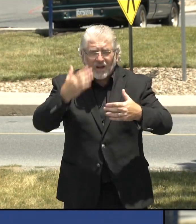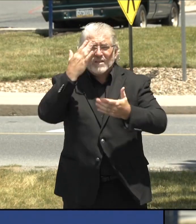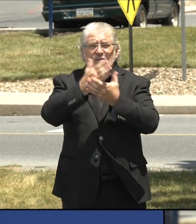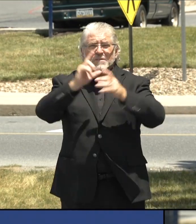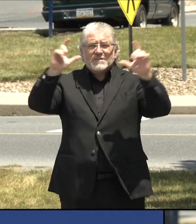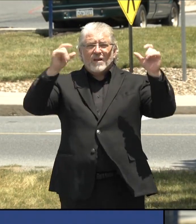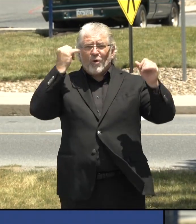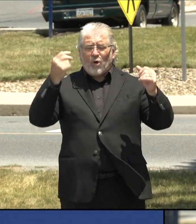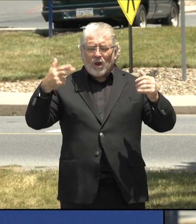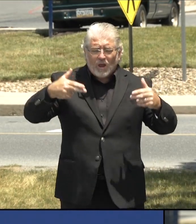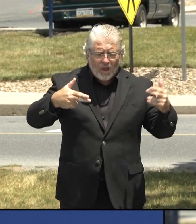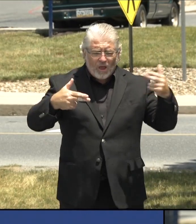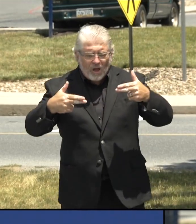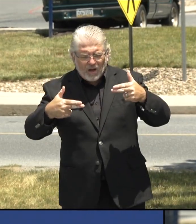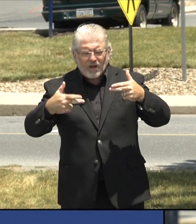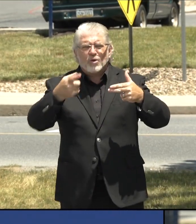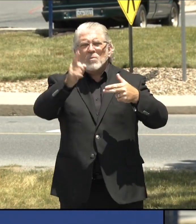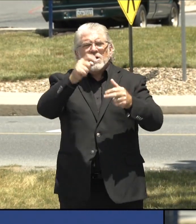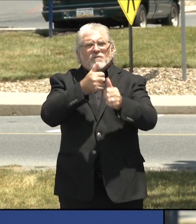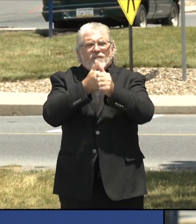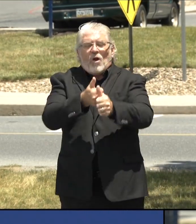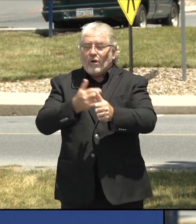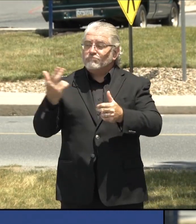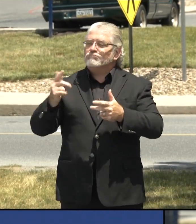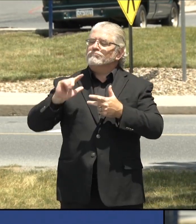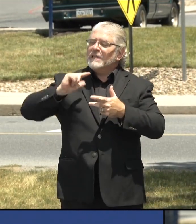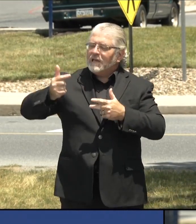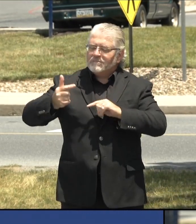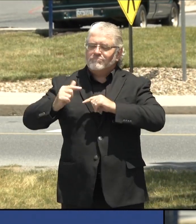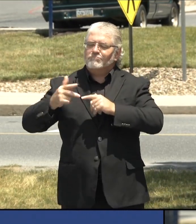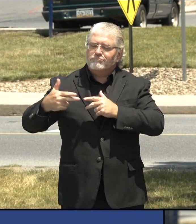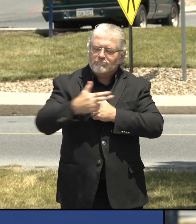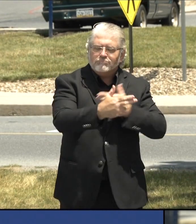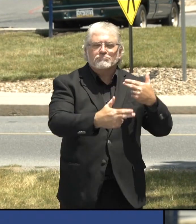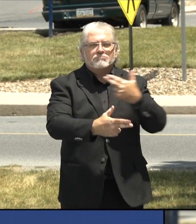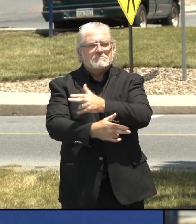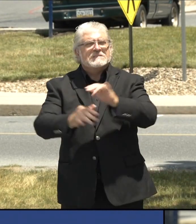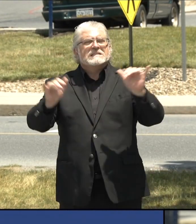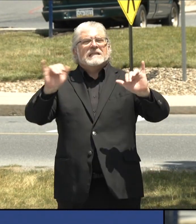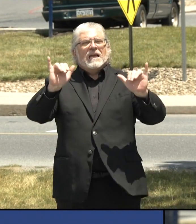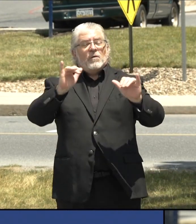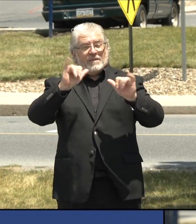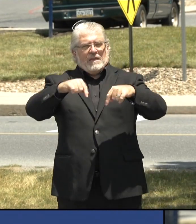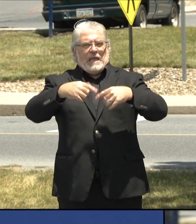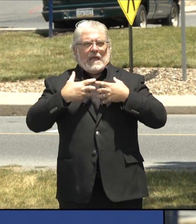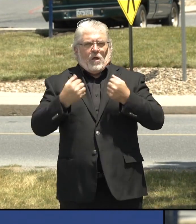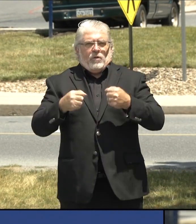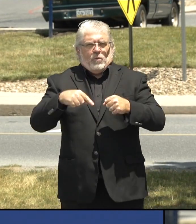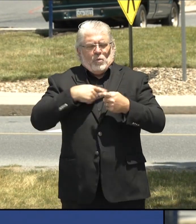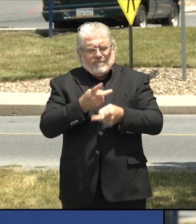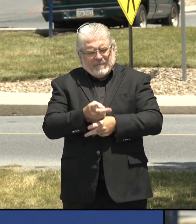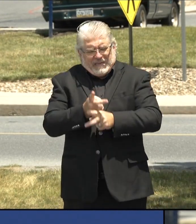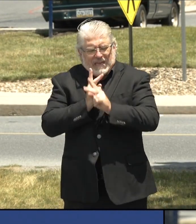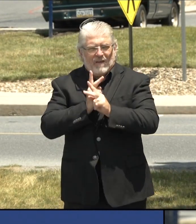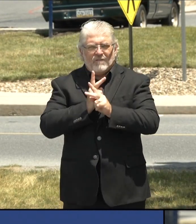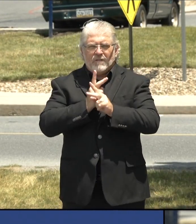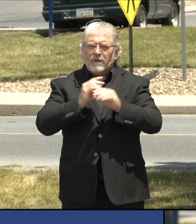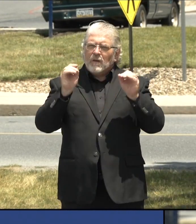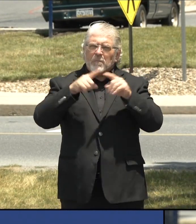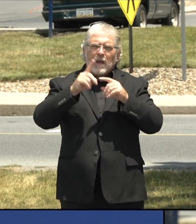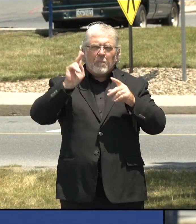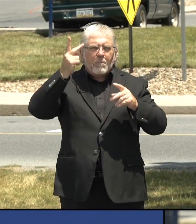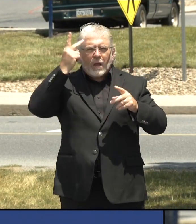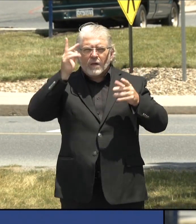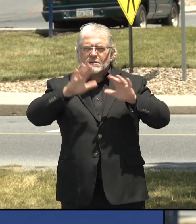for yourself and for the people around you. And for the most part, we Pennsylvanians do the right thing. And I think in this case, we want to do the right thing.